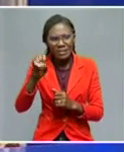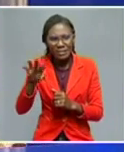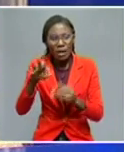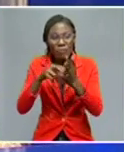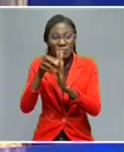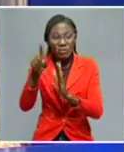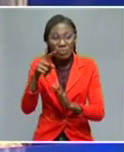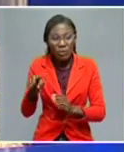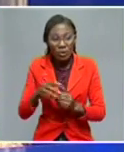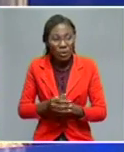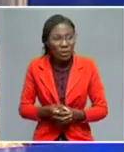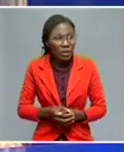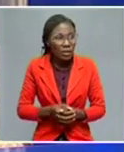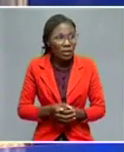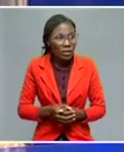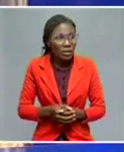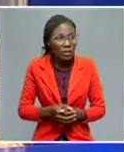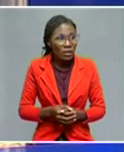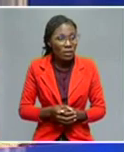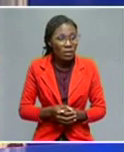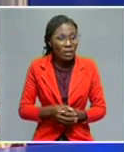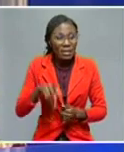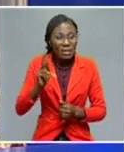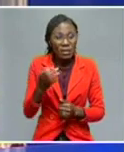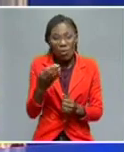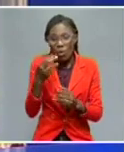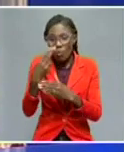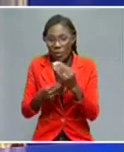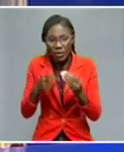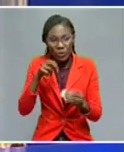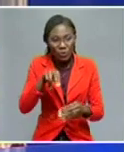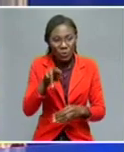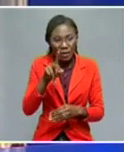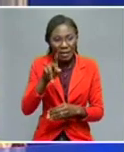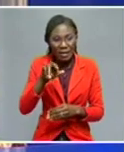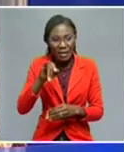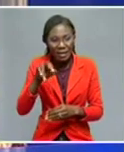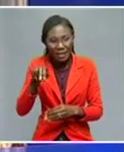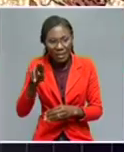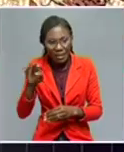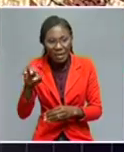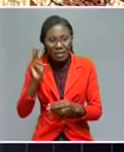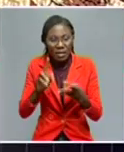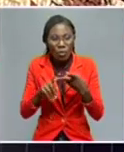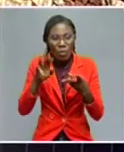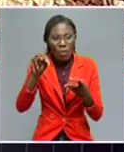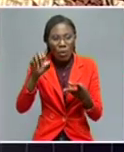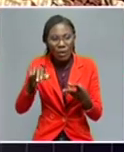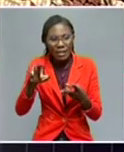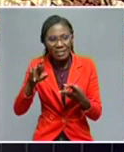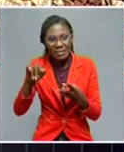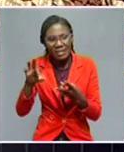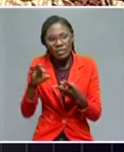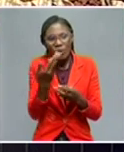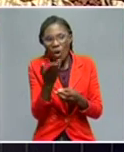in Ukraine. It cannot be good for Mauritius. In any part of the world that is ambassador. That's the point.